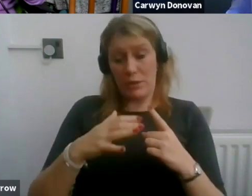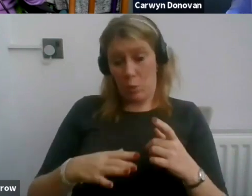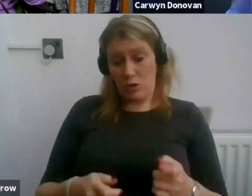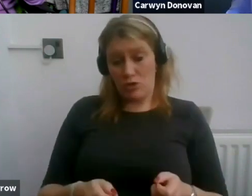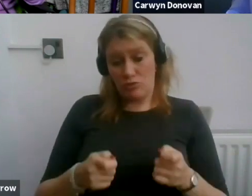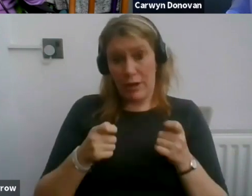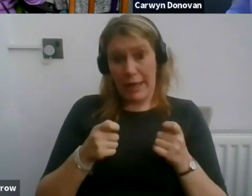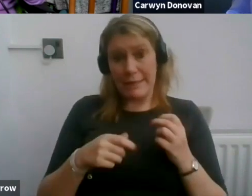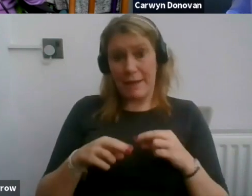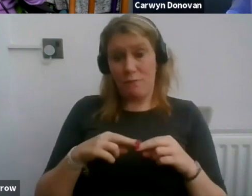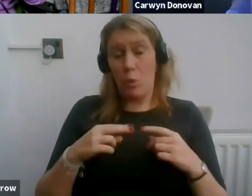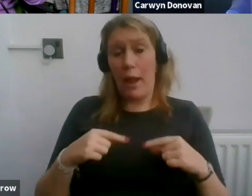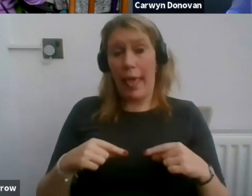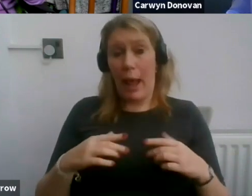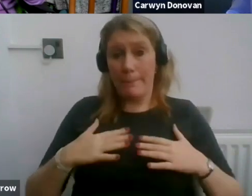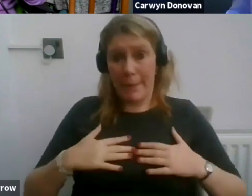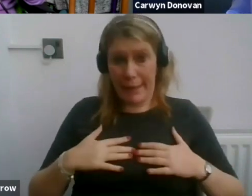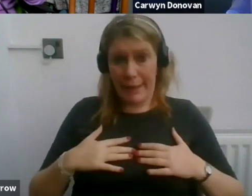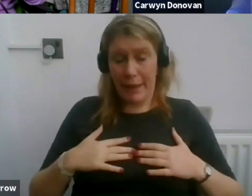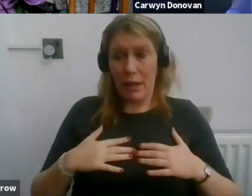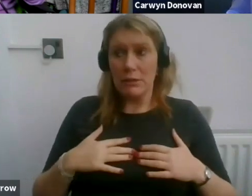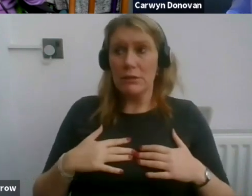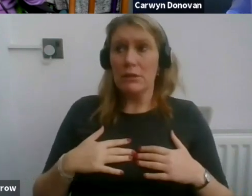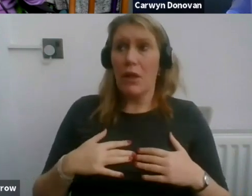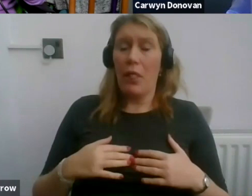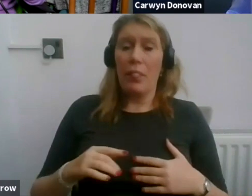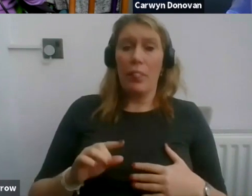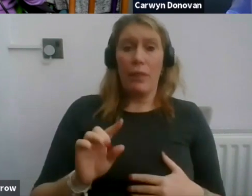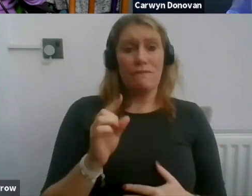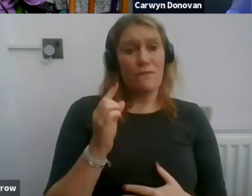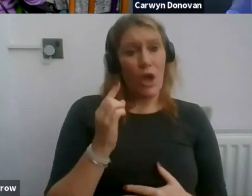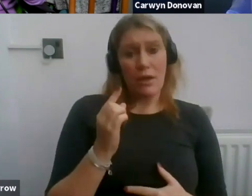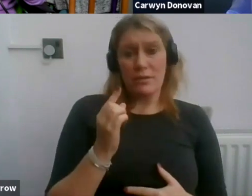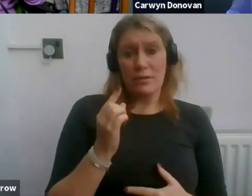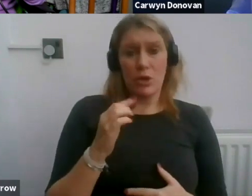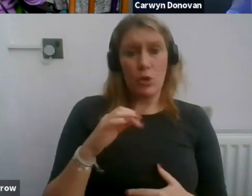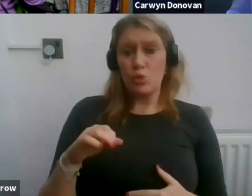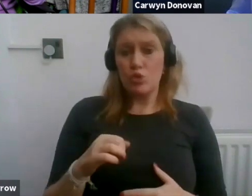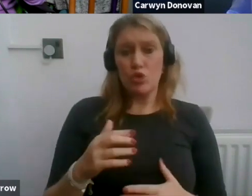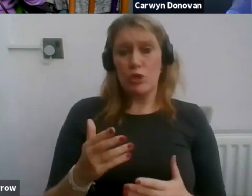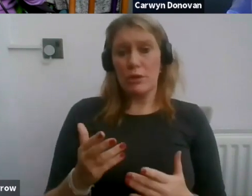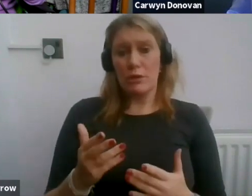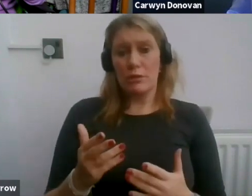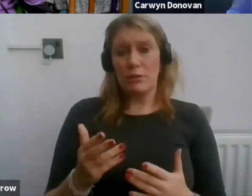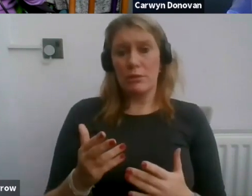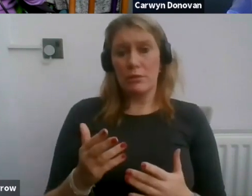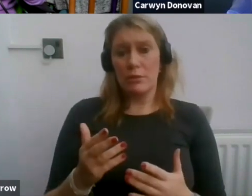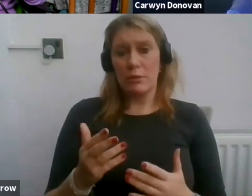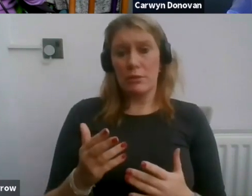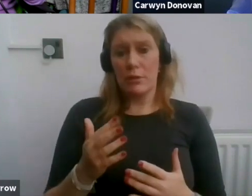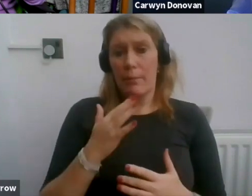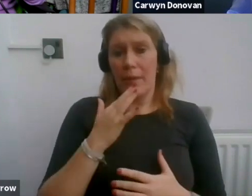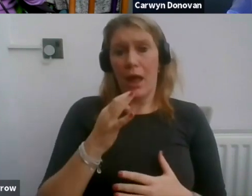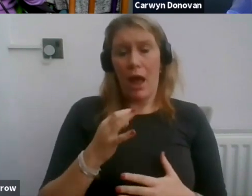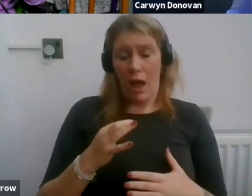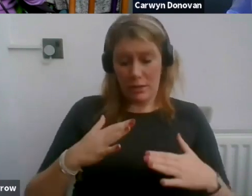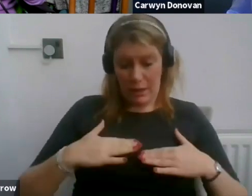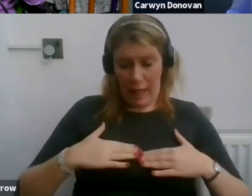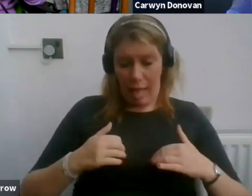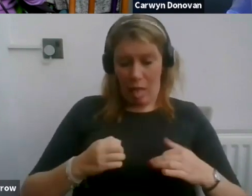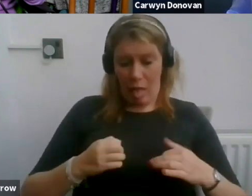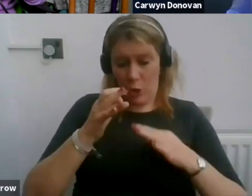if you'll allow me. The first is that you should not be presented with any kind of health questionnaire